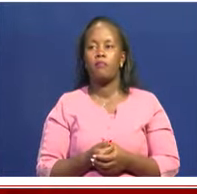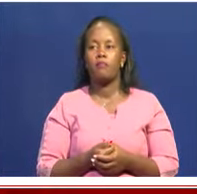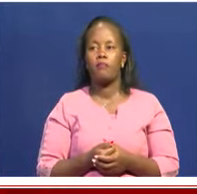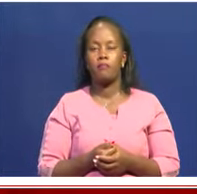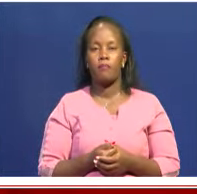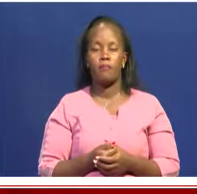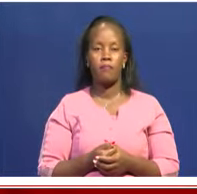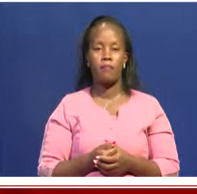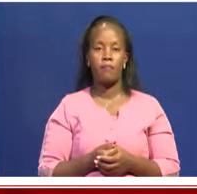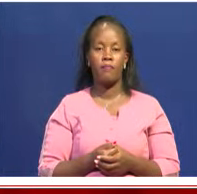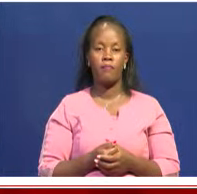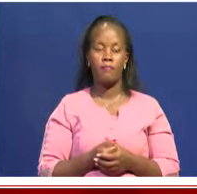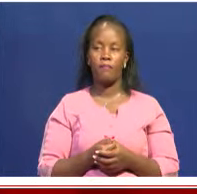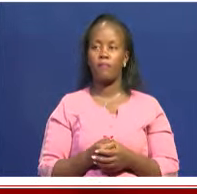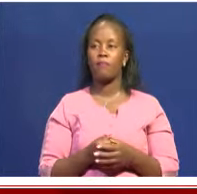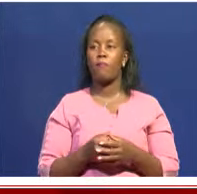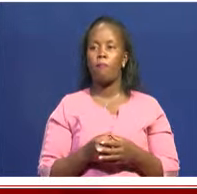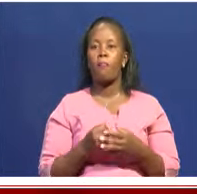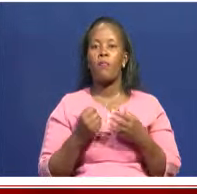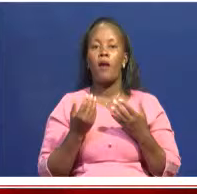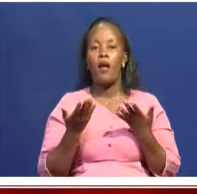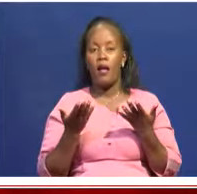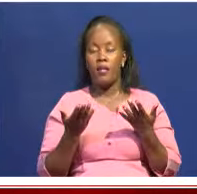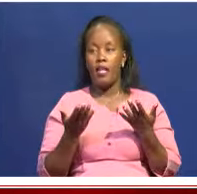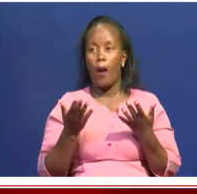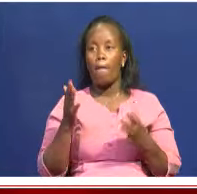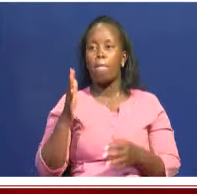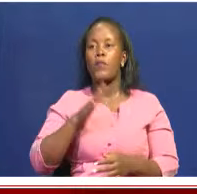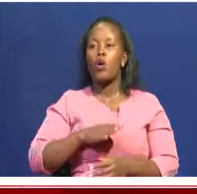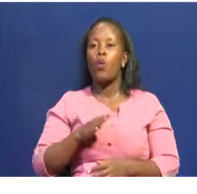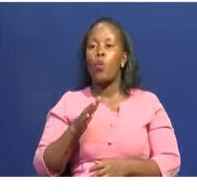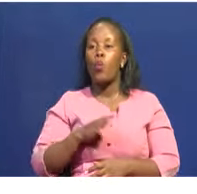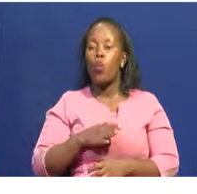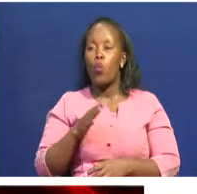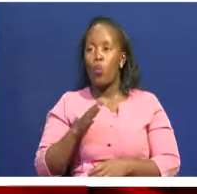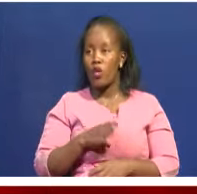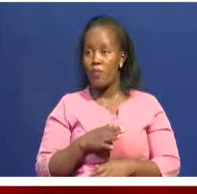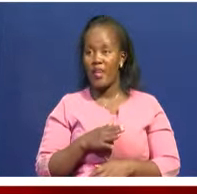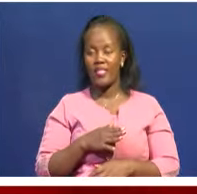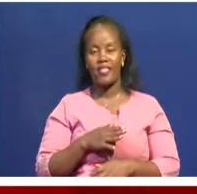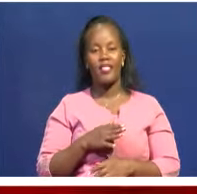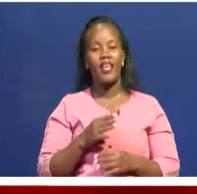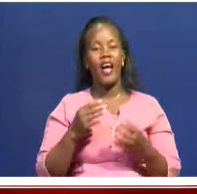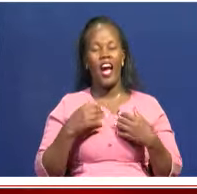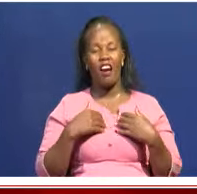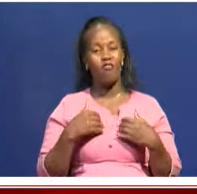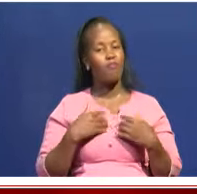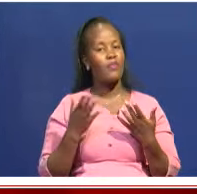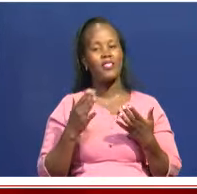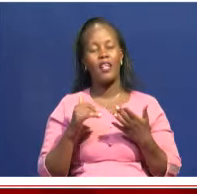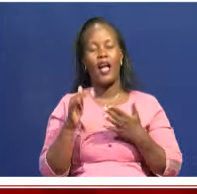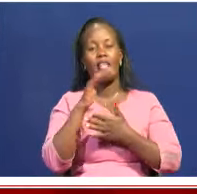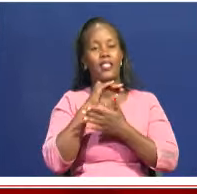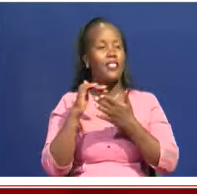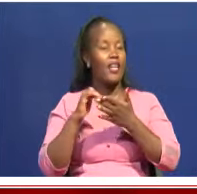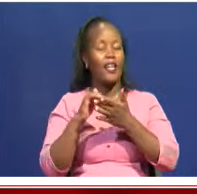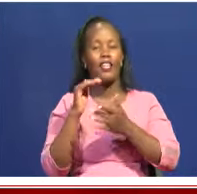You know, let me tell you. Women are at the epicenter of power,